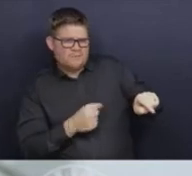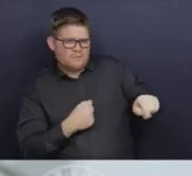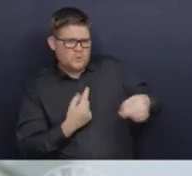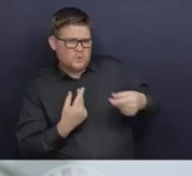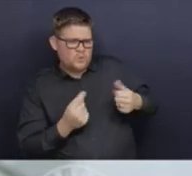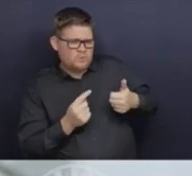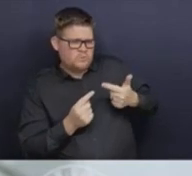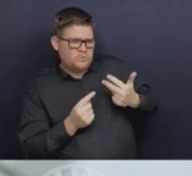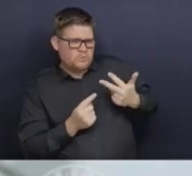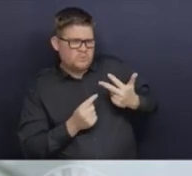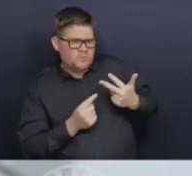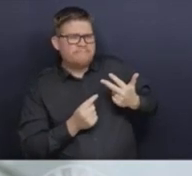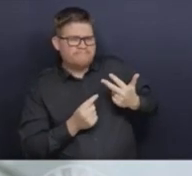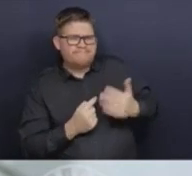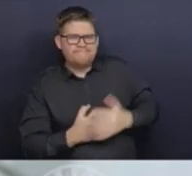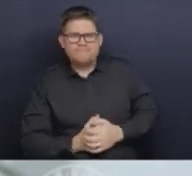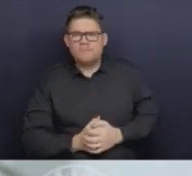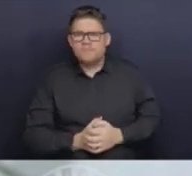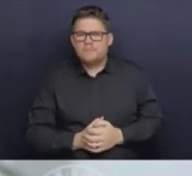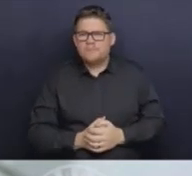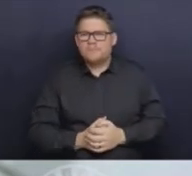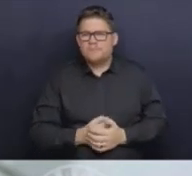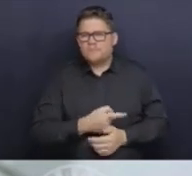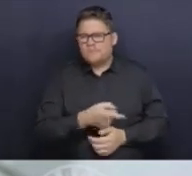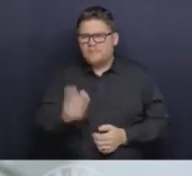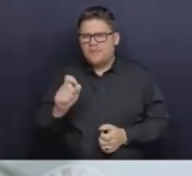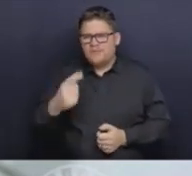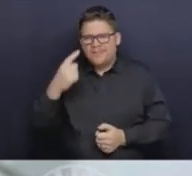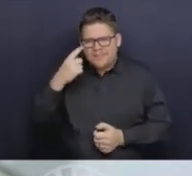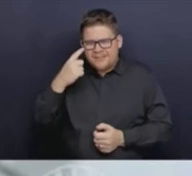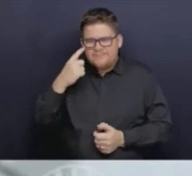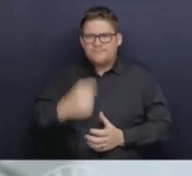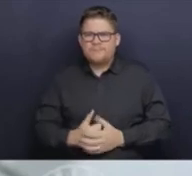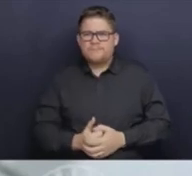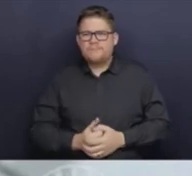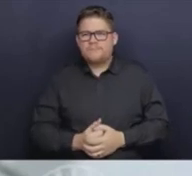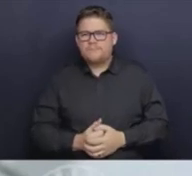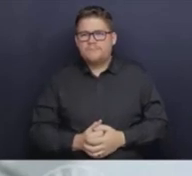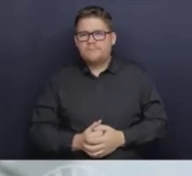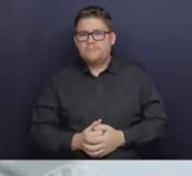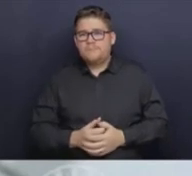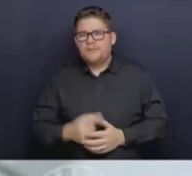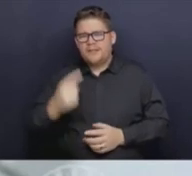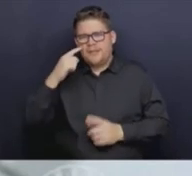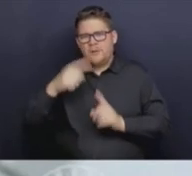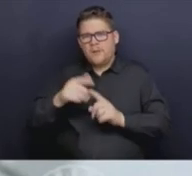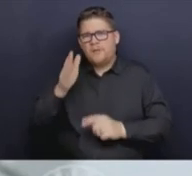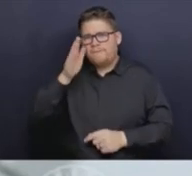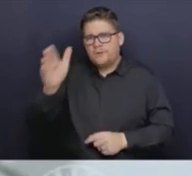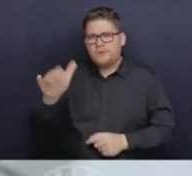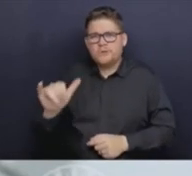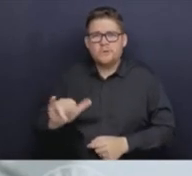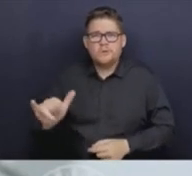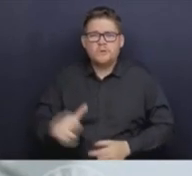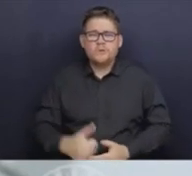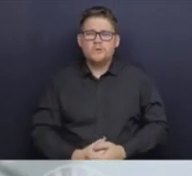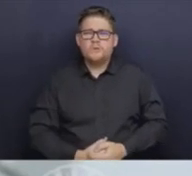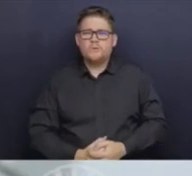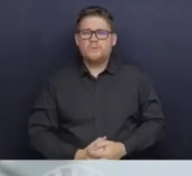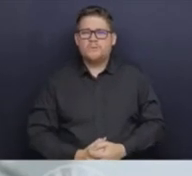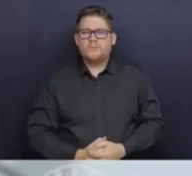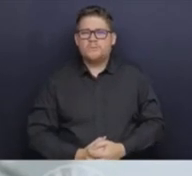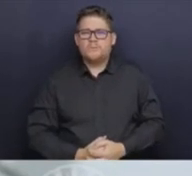season. And we need to learn these things for the future as well. Did you have a follow-up, Richard?